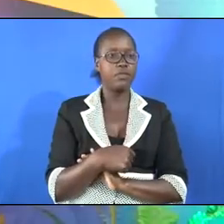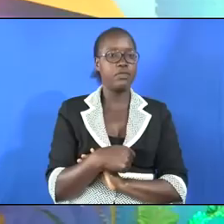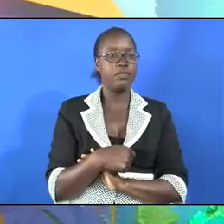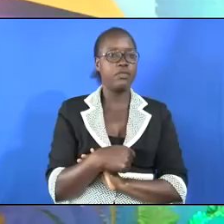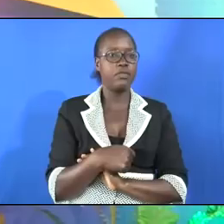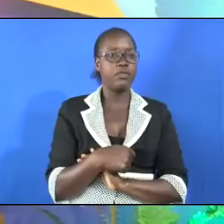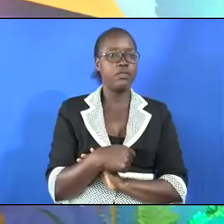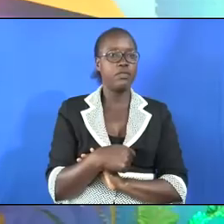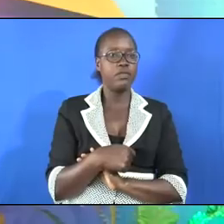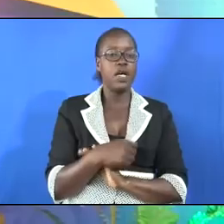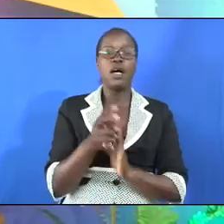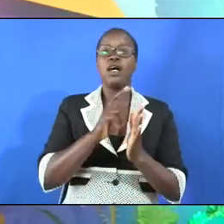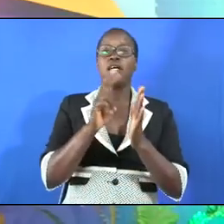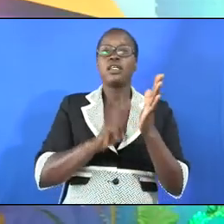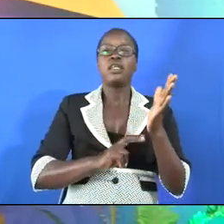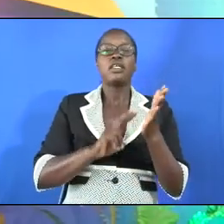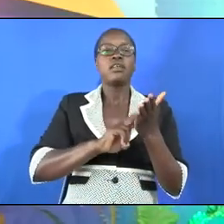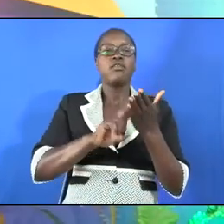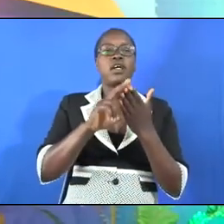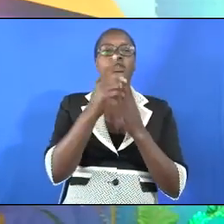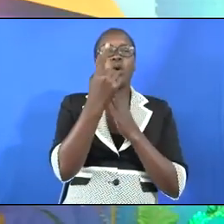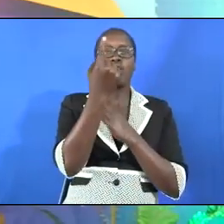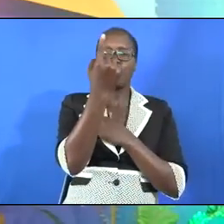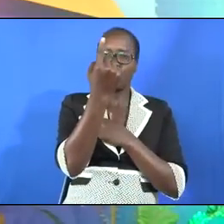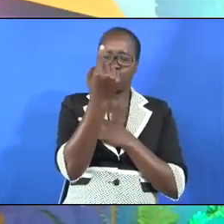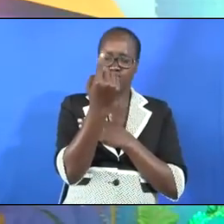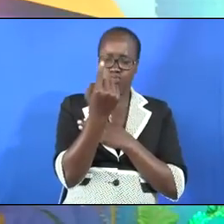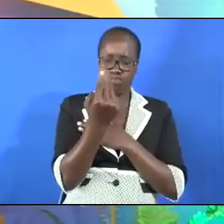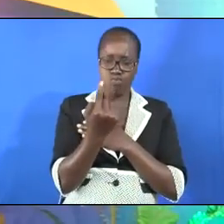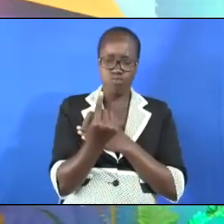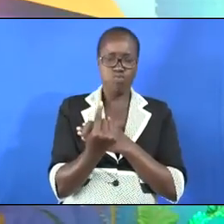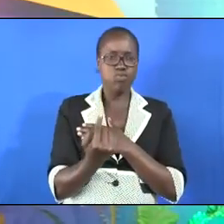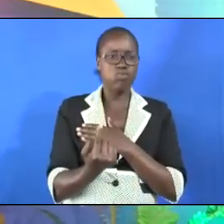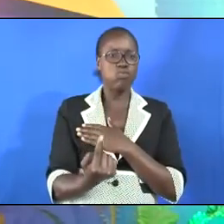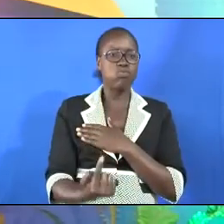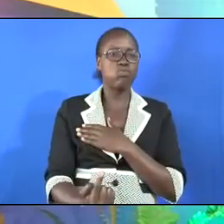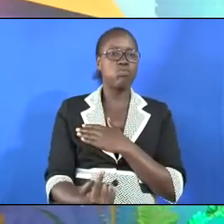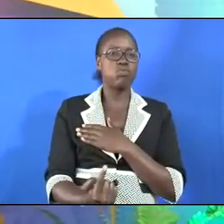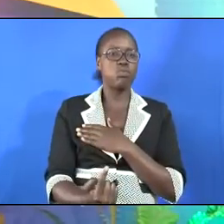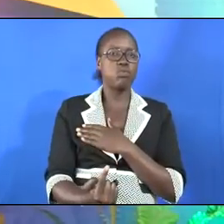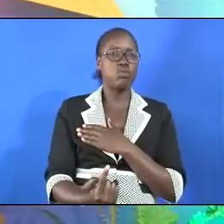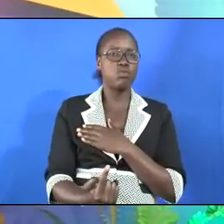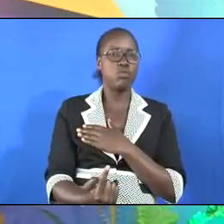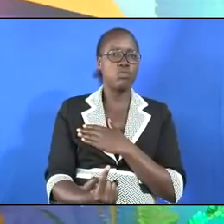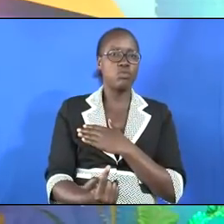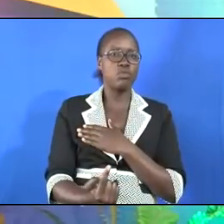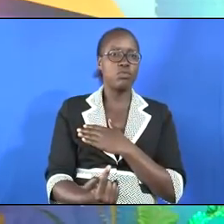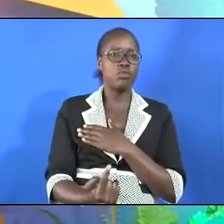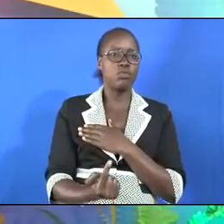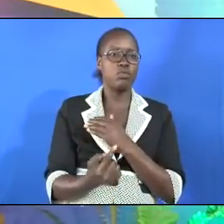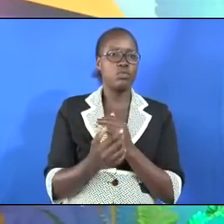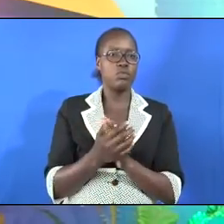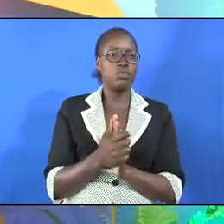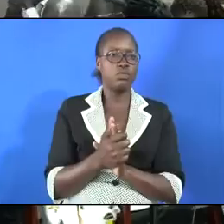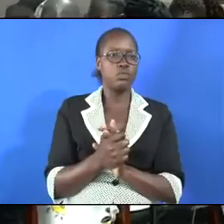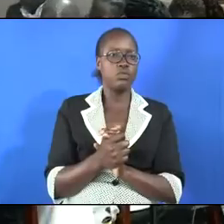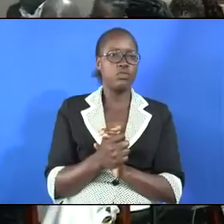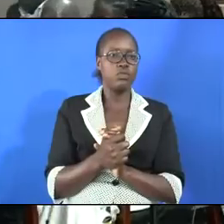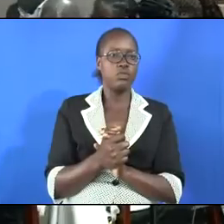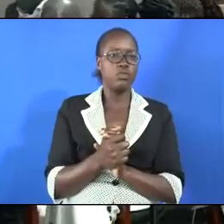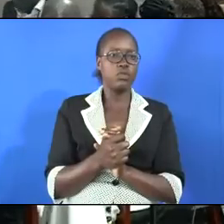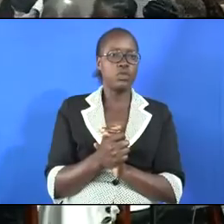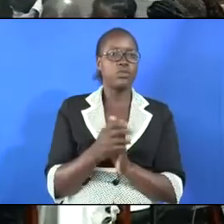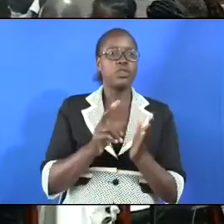We are reading verse number 1, verse